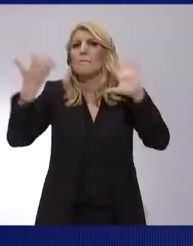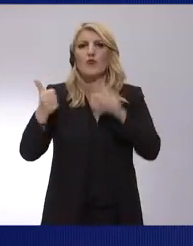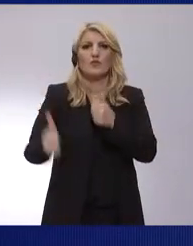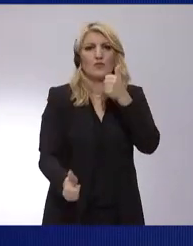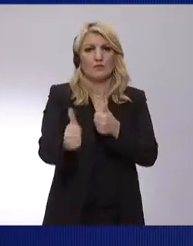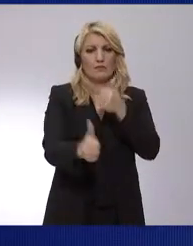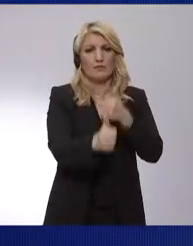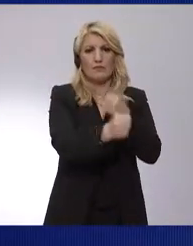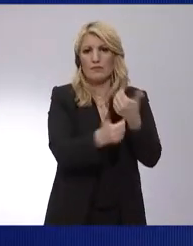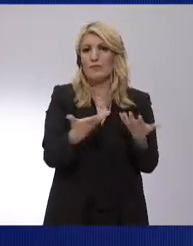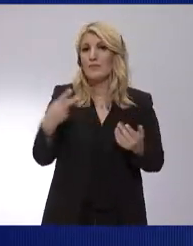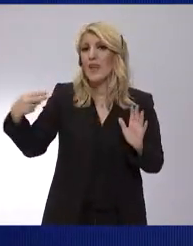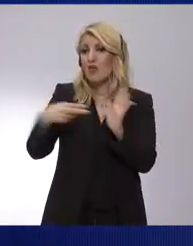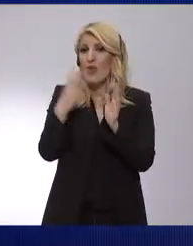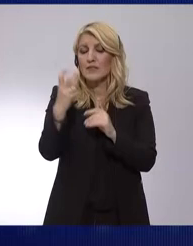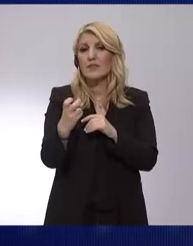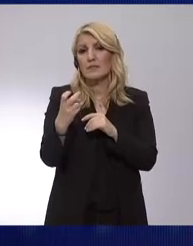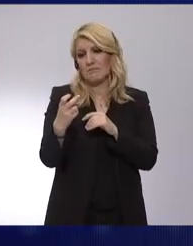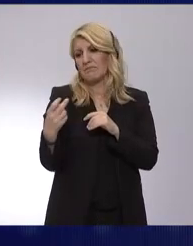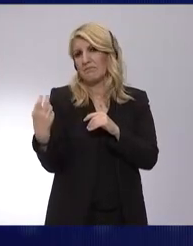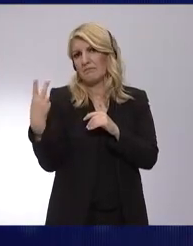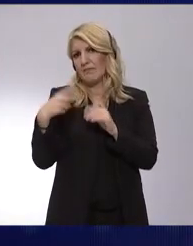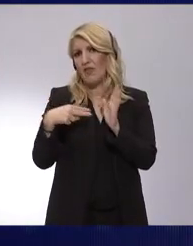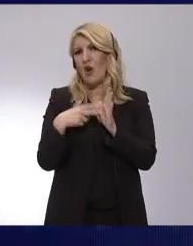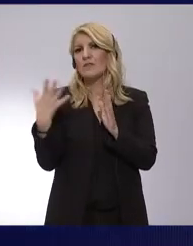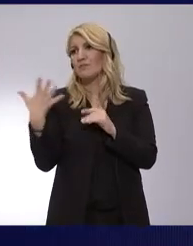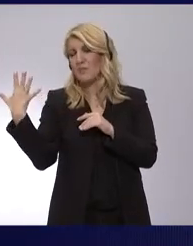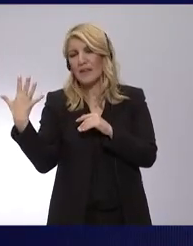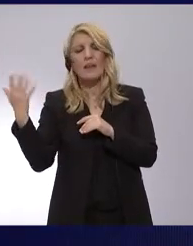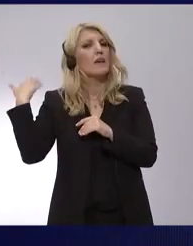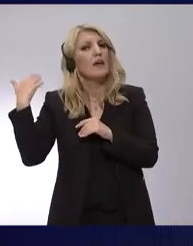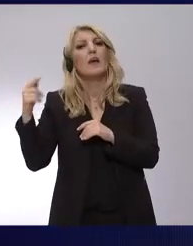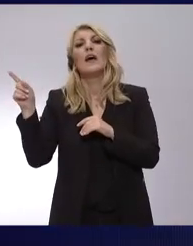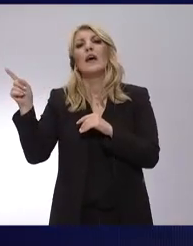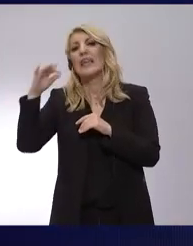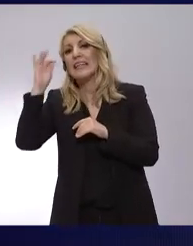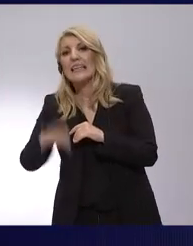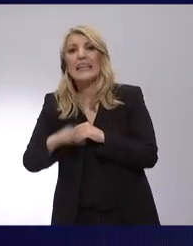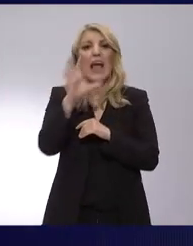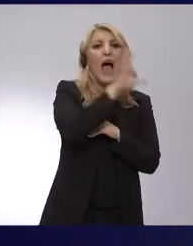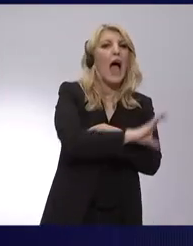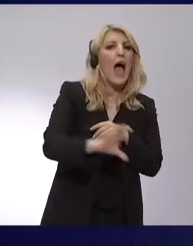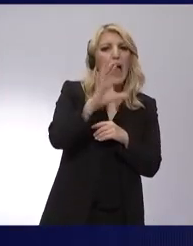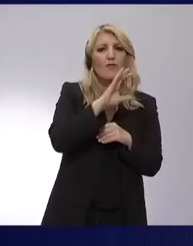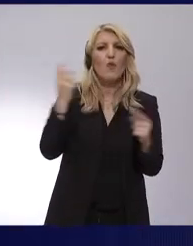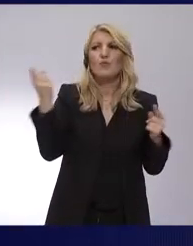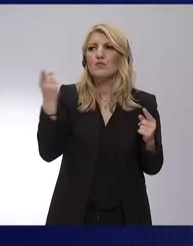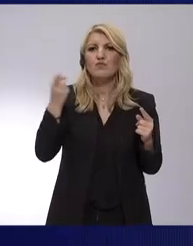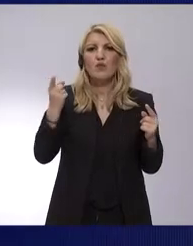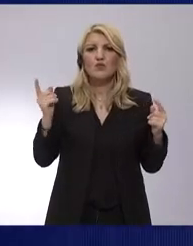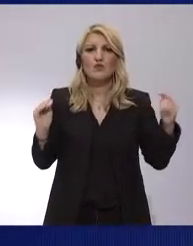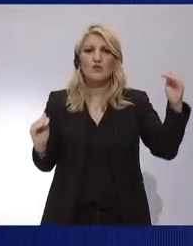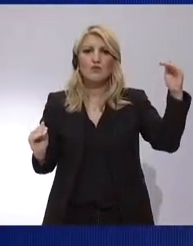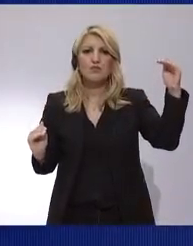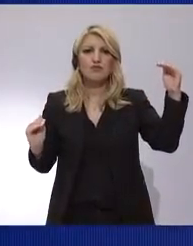share of global GDP. China continued to grow. We didn't. From